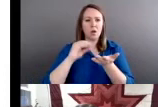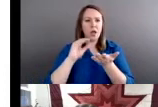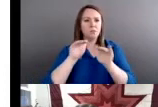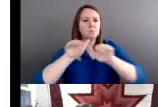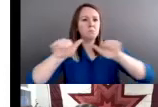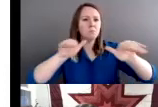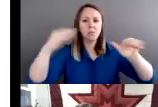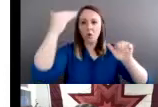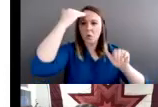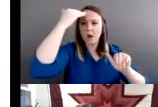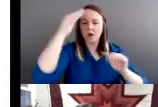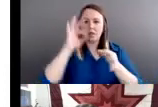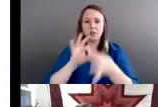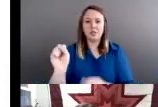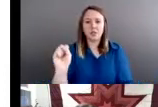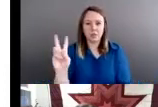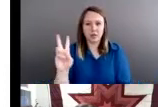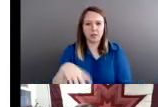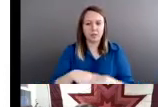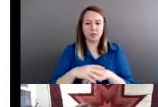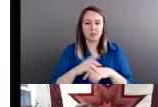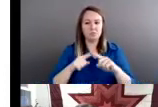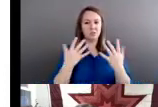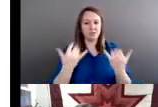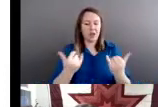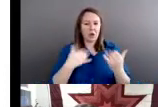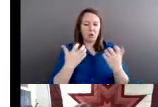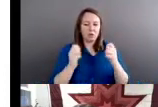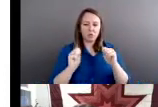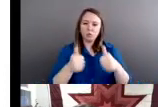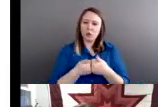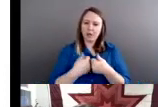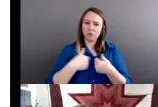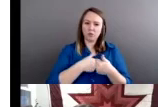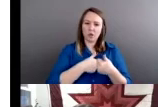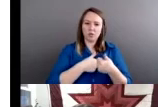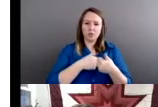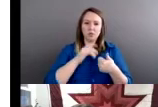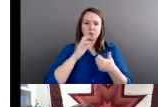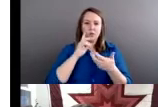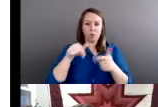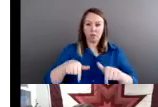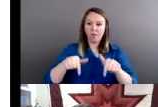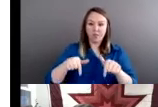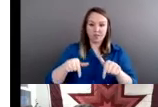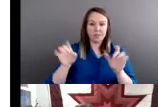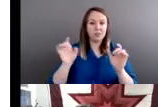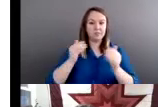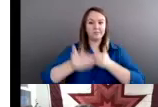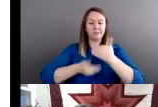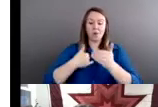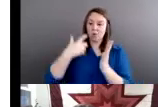challenge us in this movement to end violence, to acknowledge the black women, the native women, the